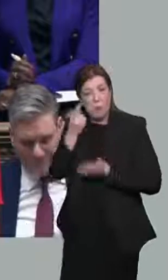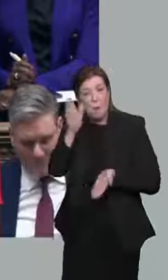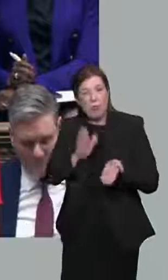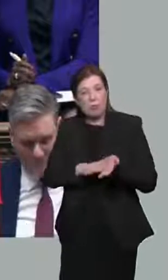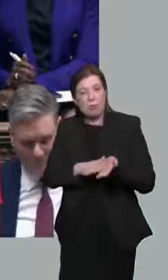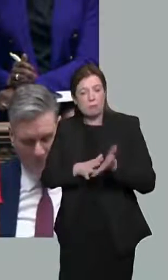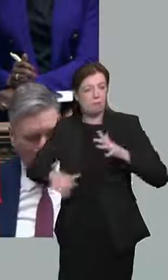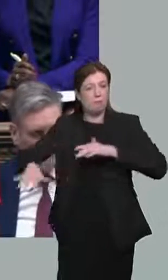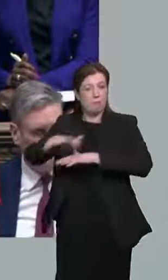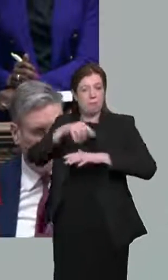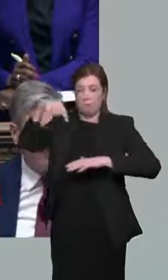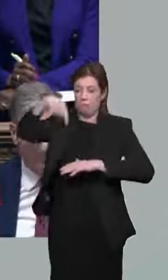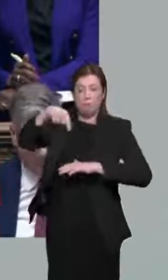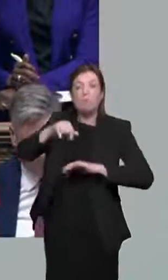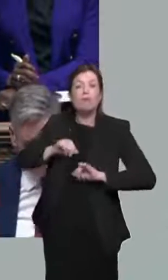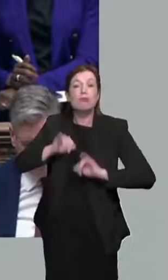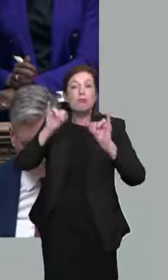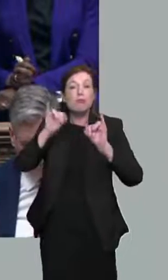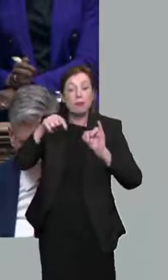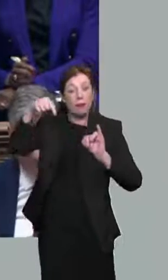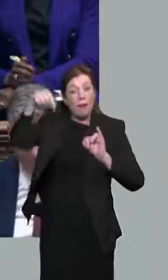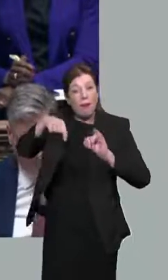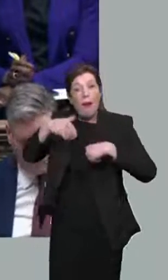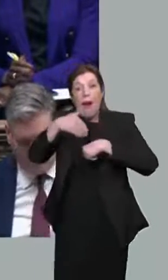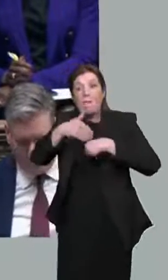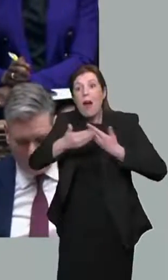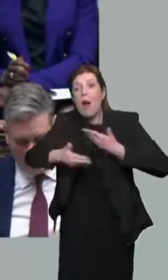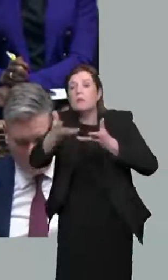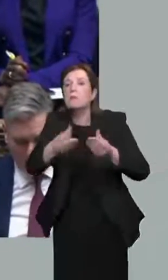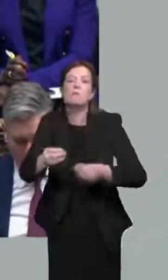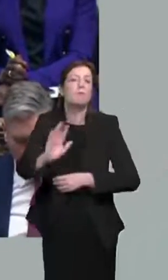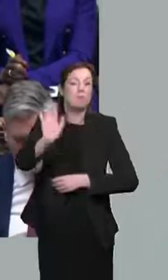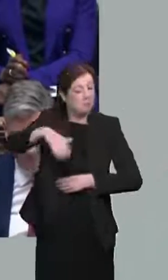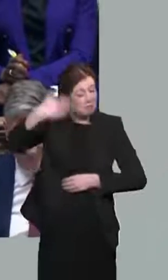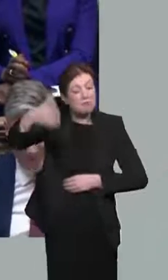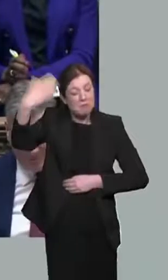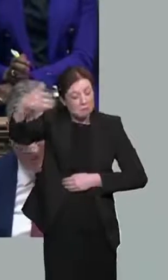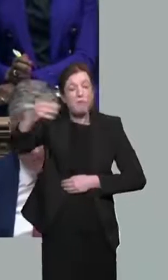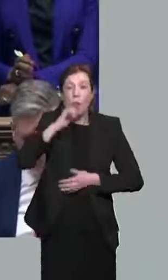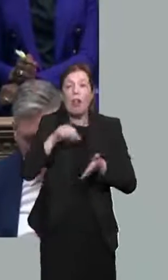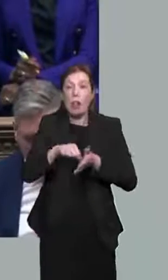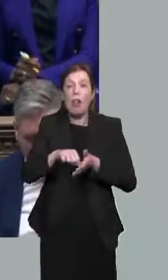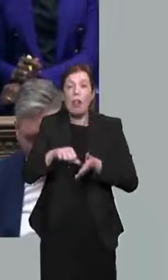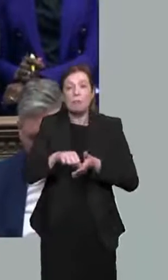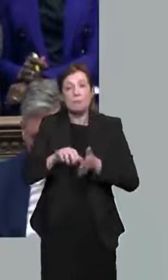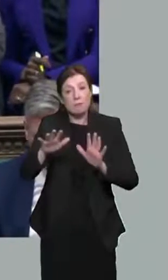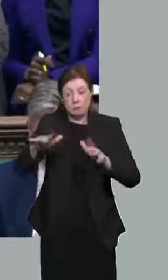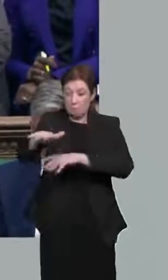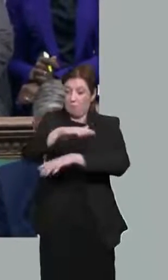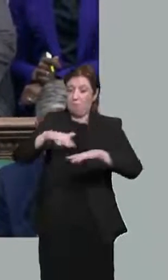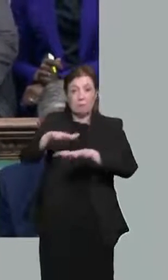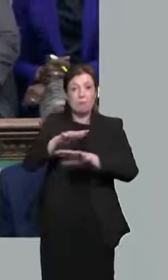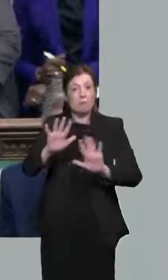much has changed, with repercussions for years to come. But the Chancellor has failed today to explain why he